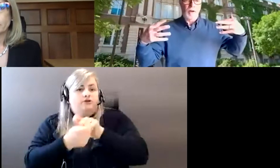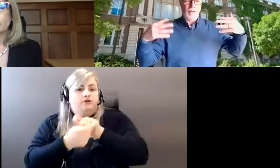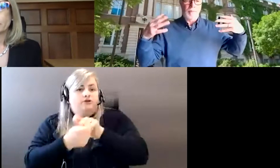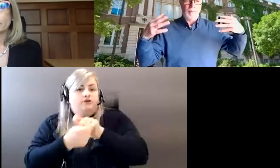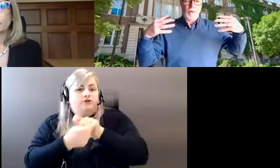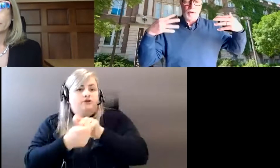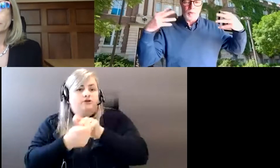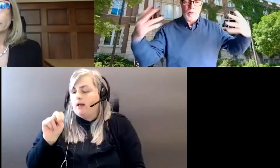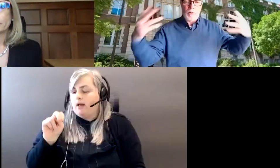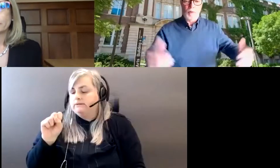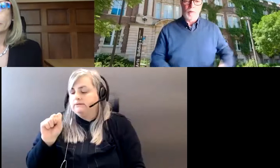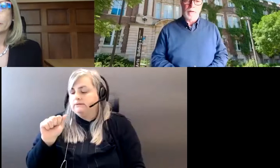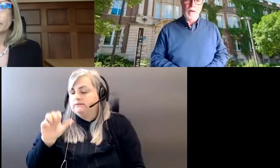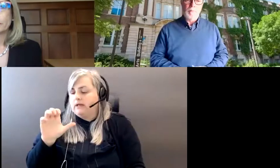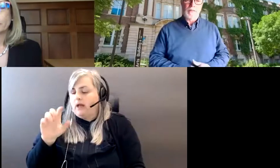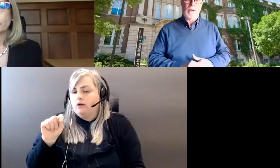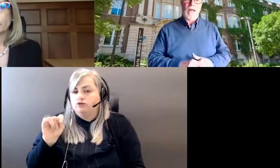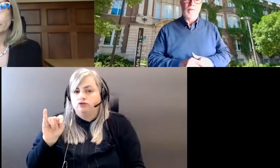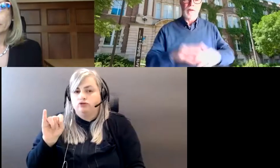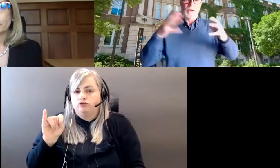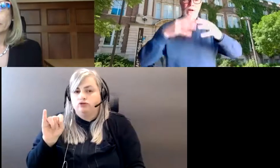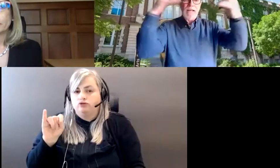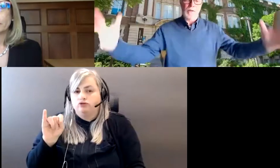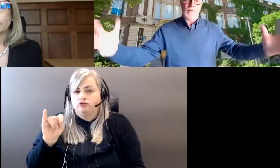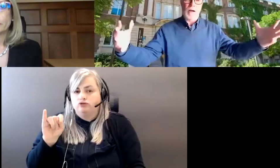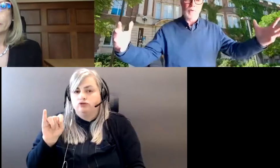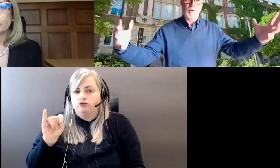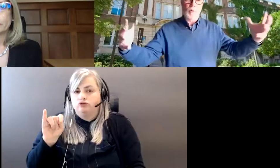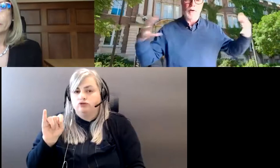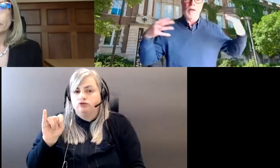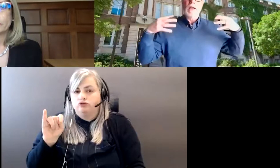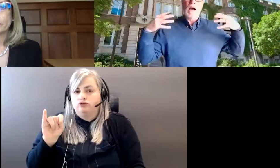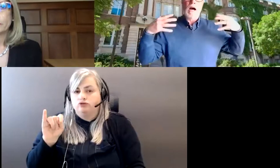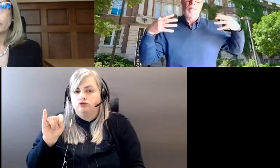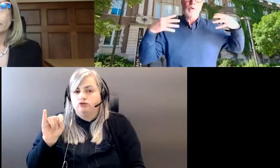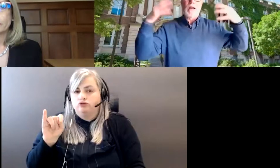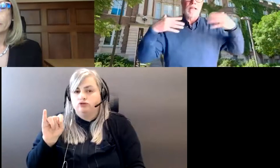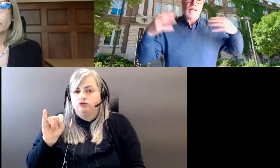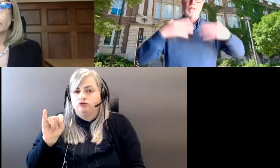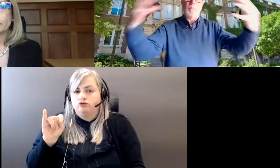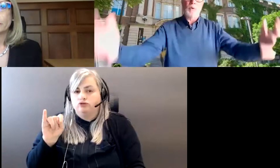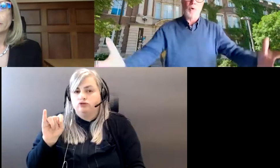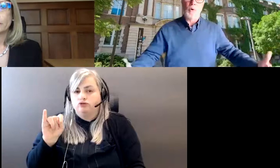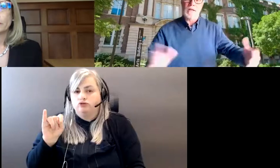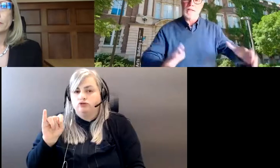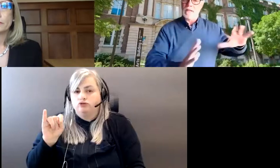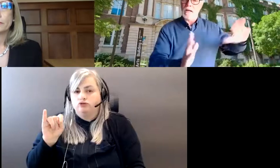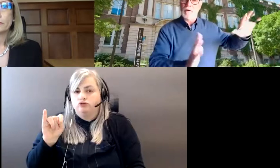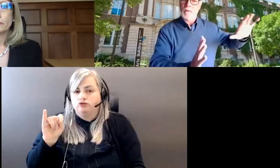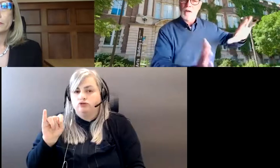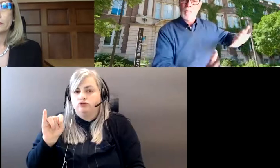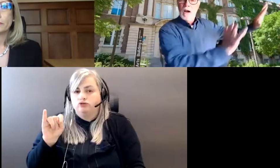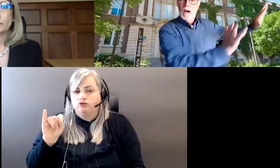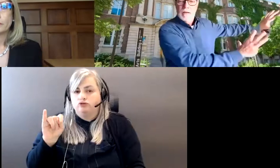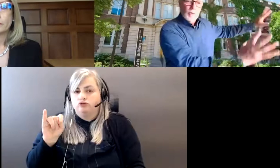my colleagues. I'm not using the right word, but, but that's the one I have in mind, the transactional hubs where, um, transactions get processed and that's kind of